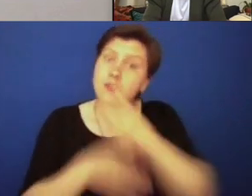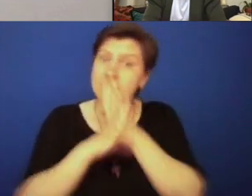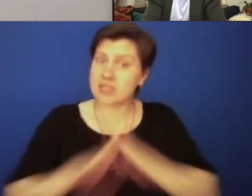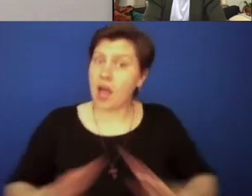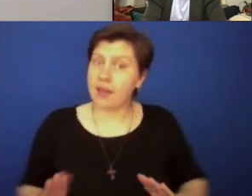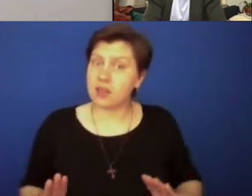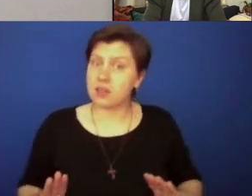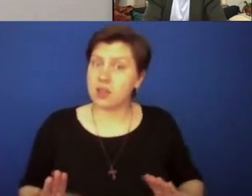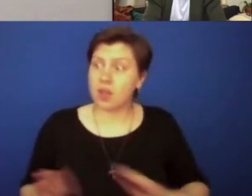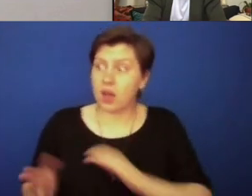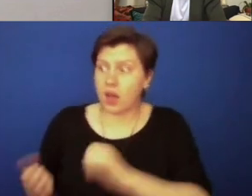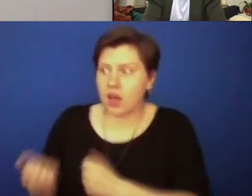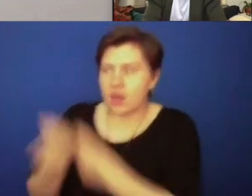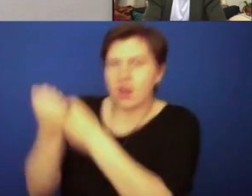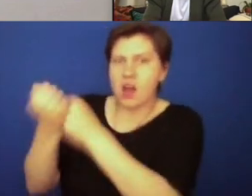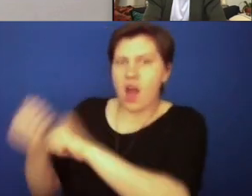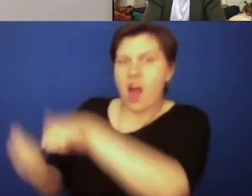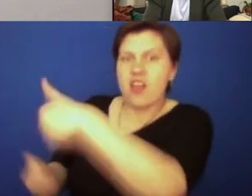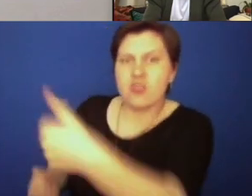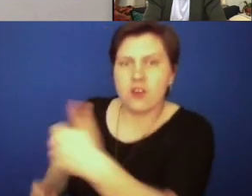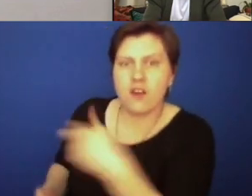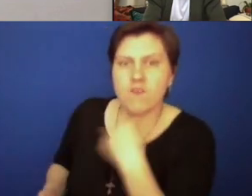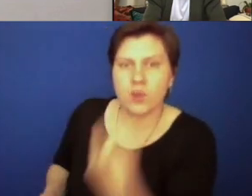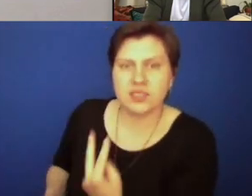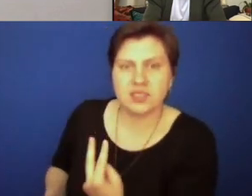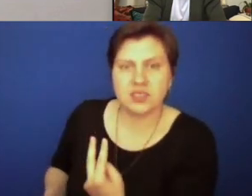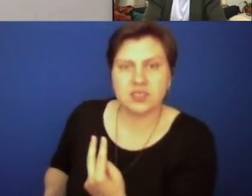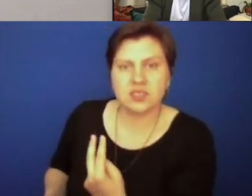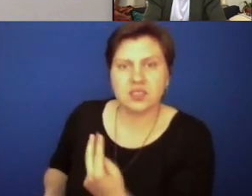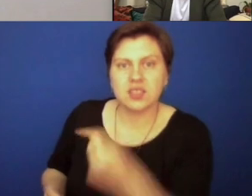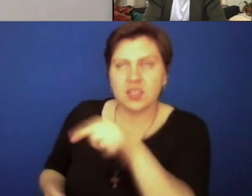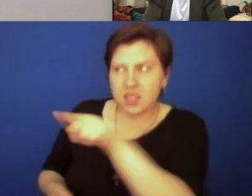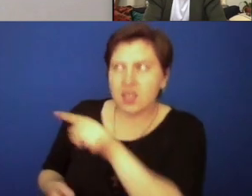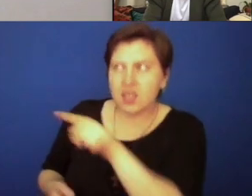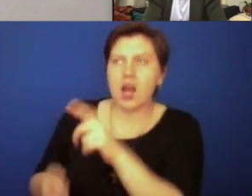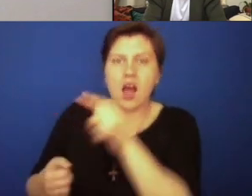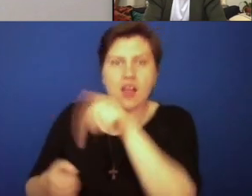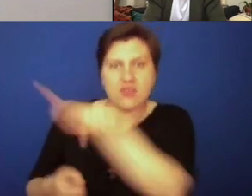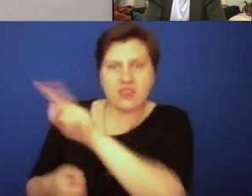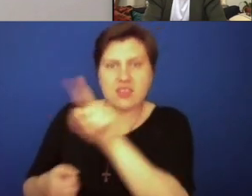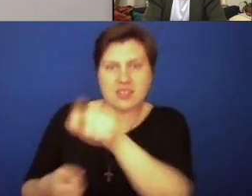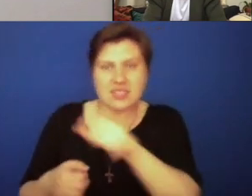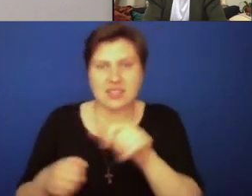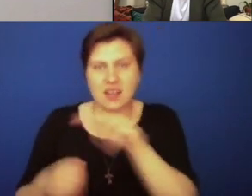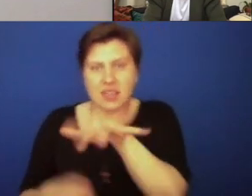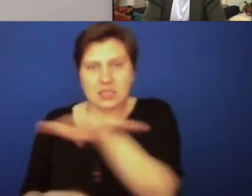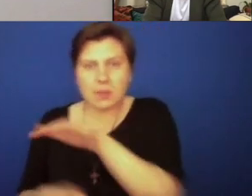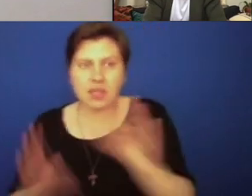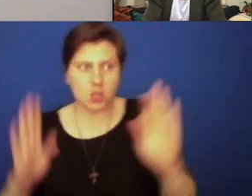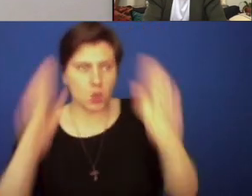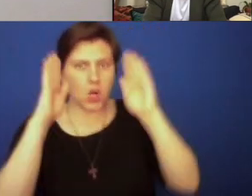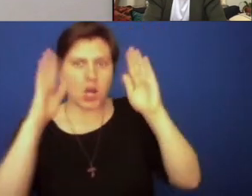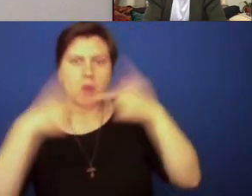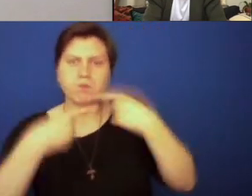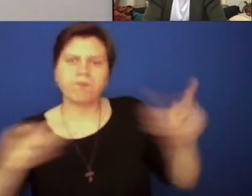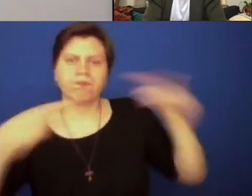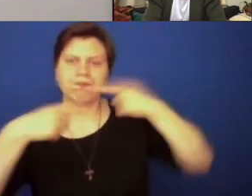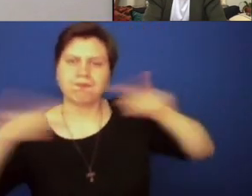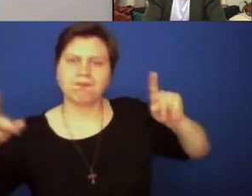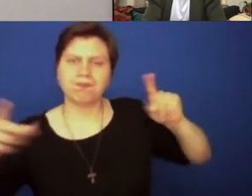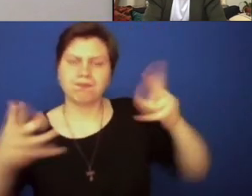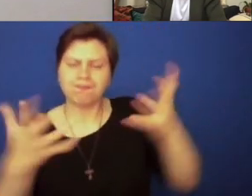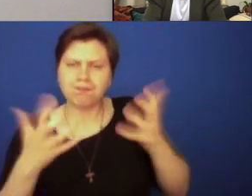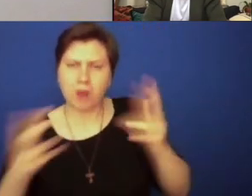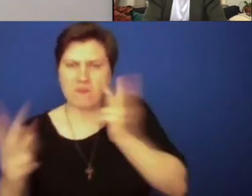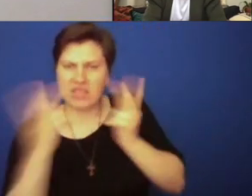silent and help amplify those voices that are seeking out a space to be heard, seeking